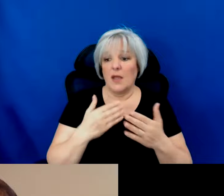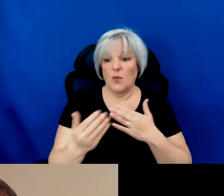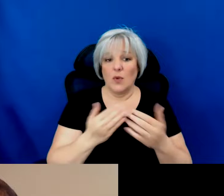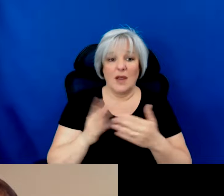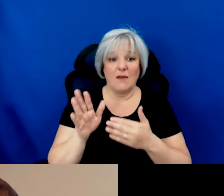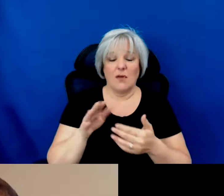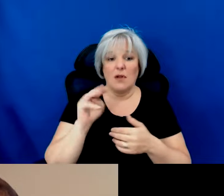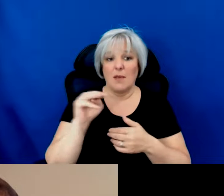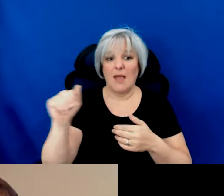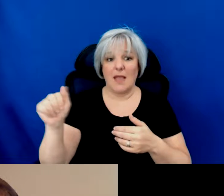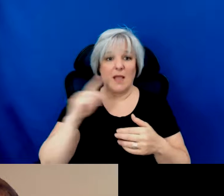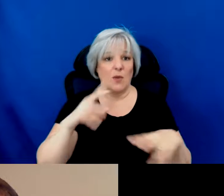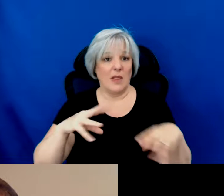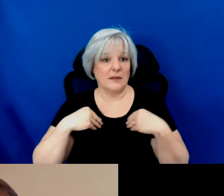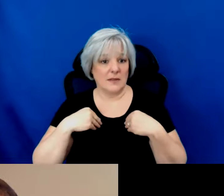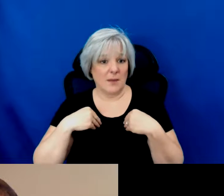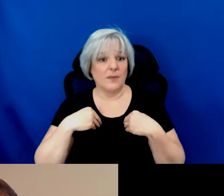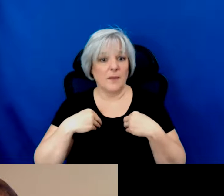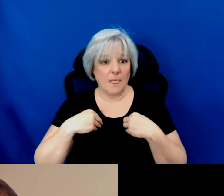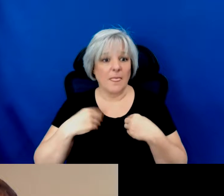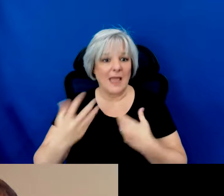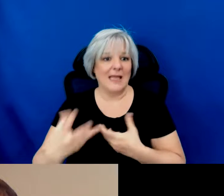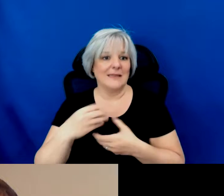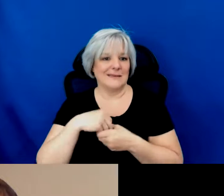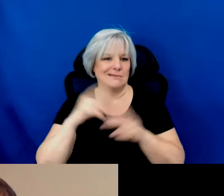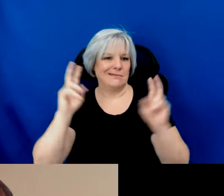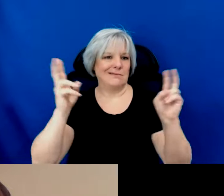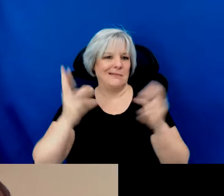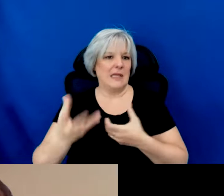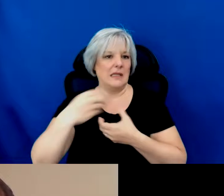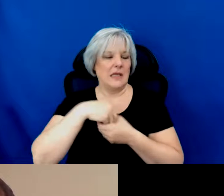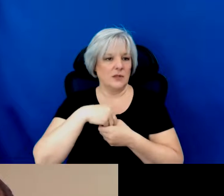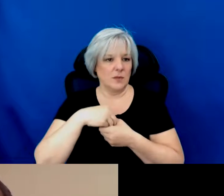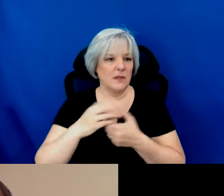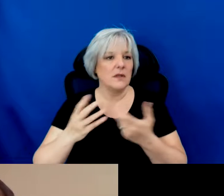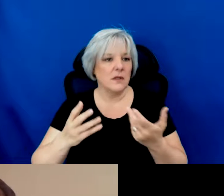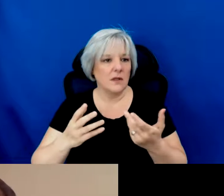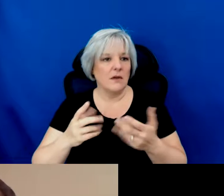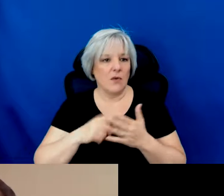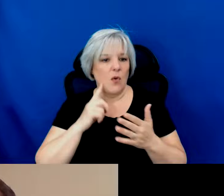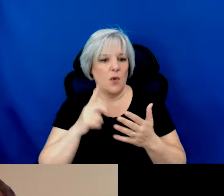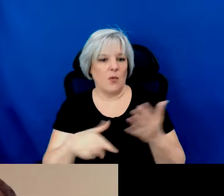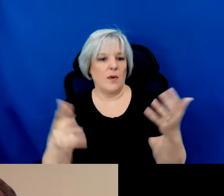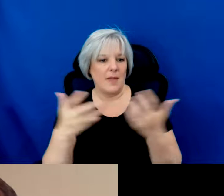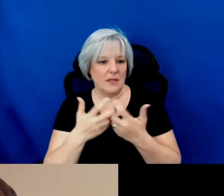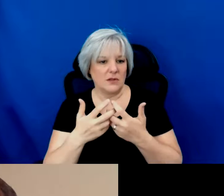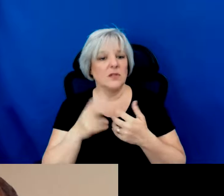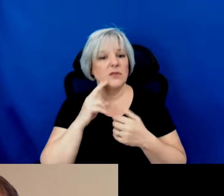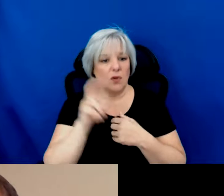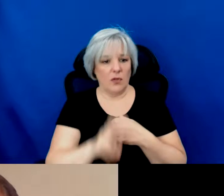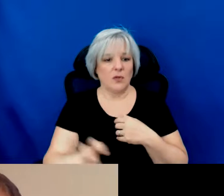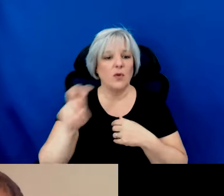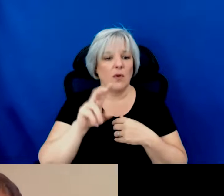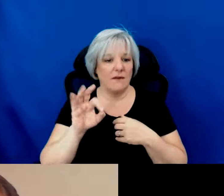-atlantic accepts as an engagement in terms of what we're matching so the touring fund